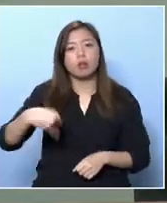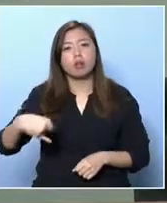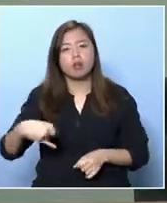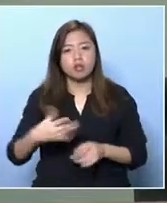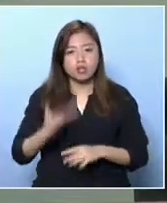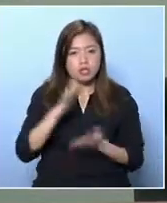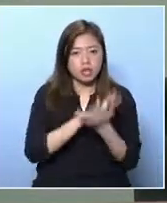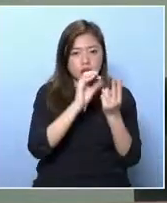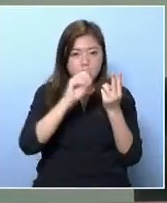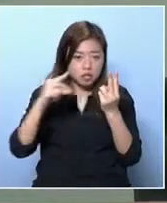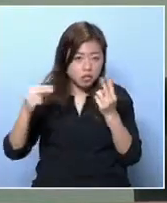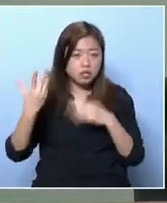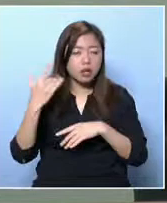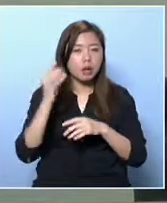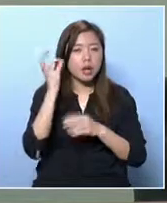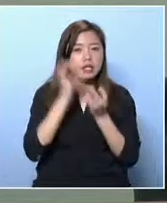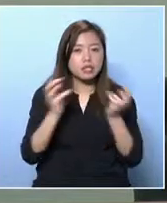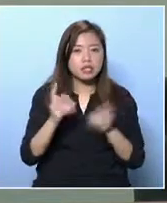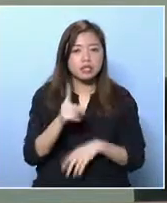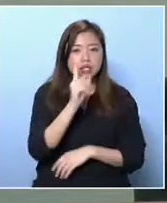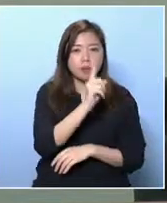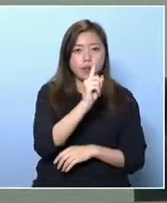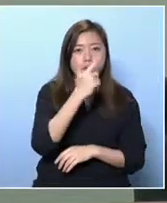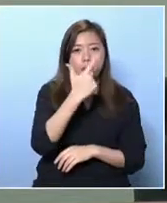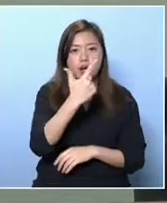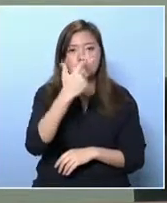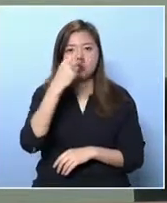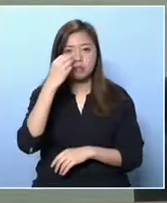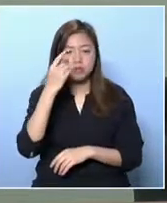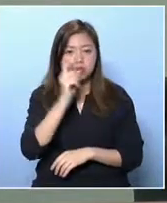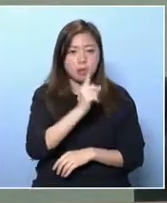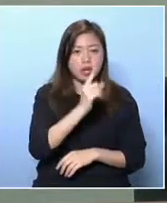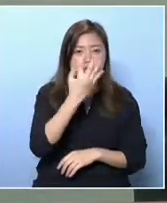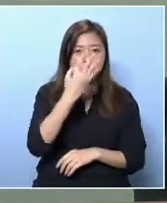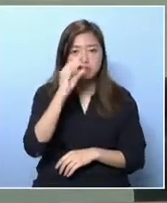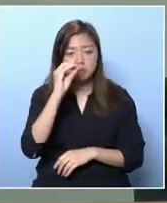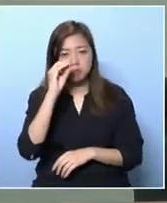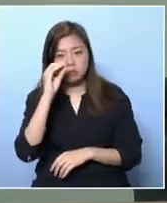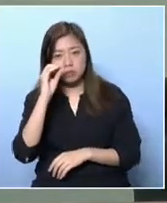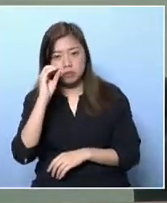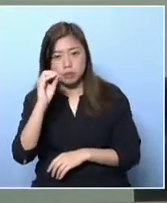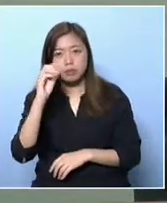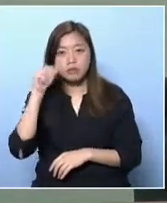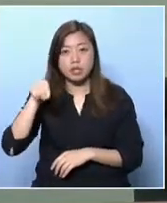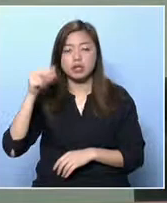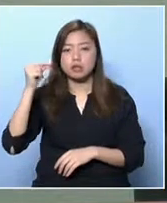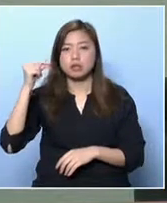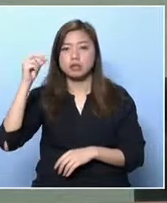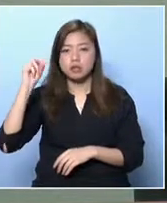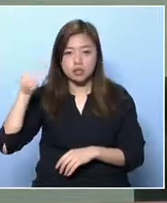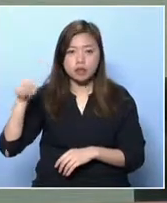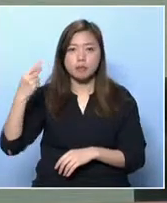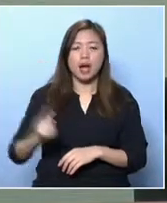cannot be assessed in accordance with the poverty line. We have 1.37